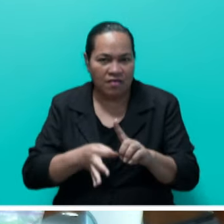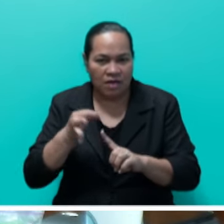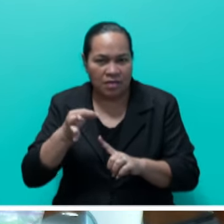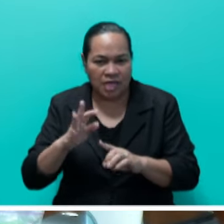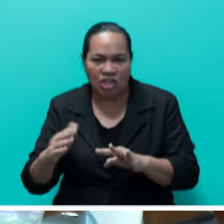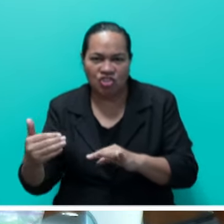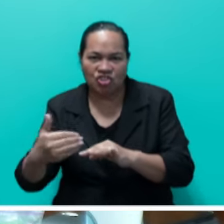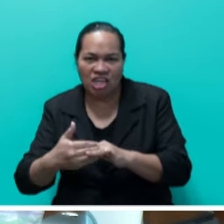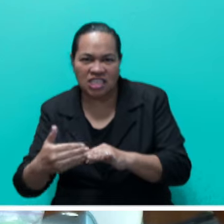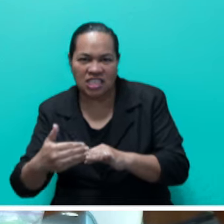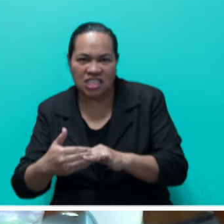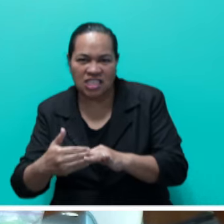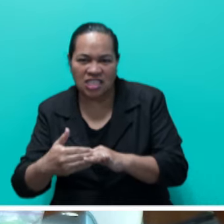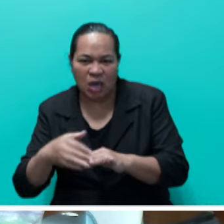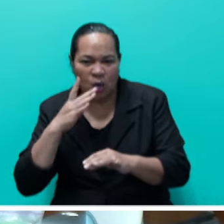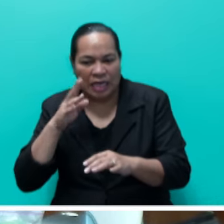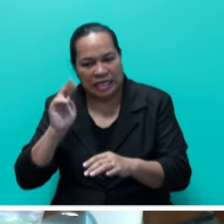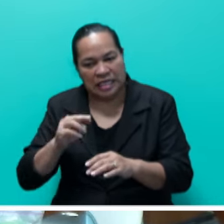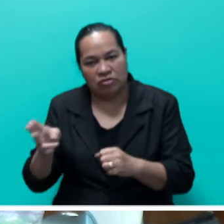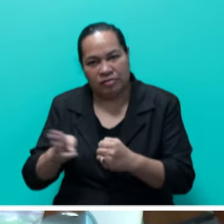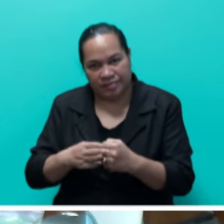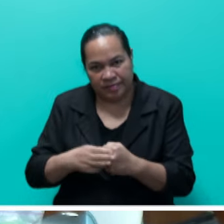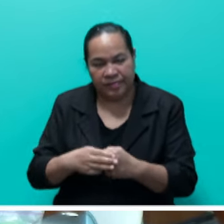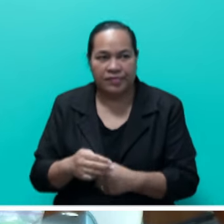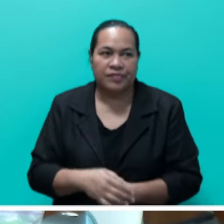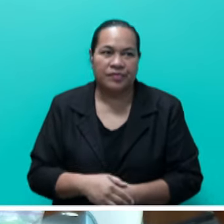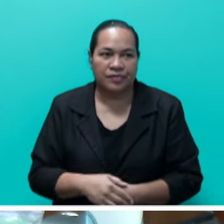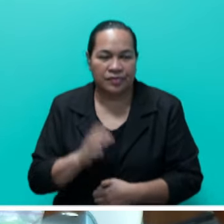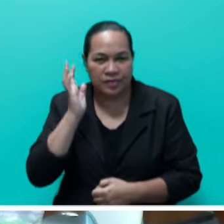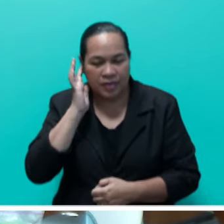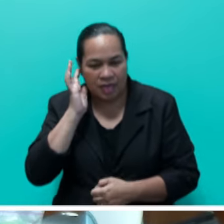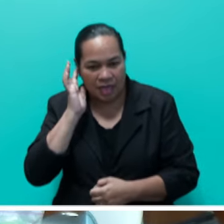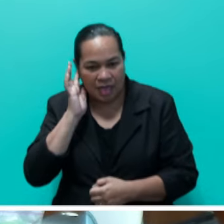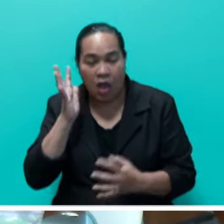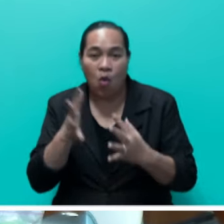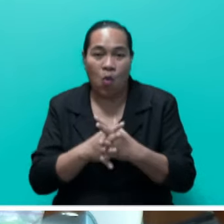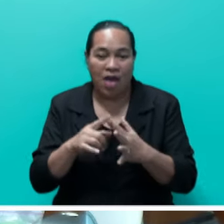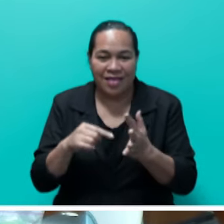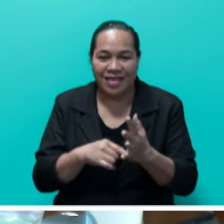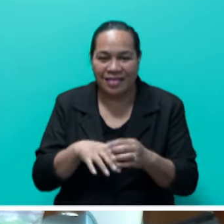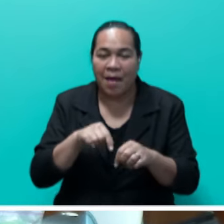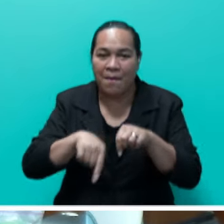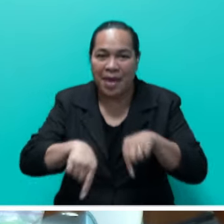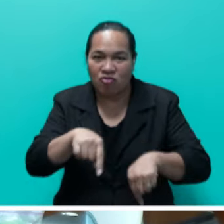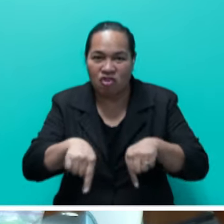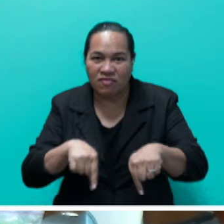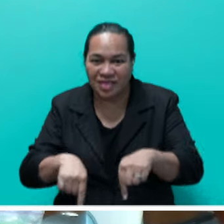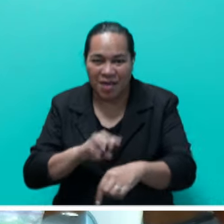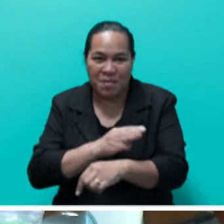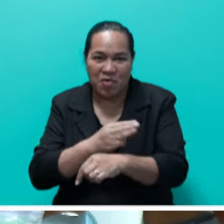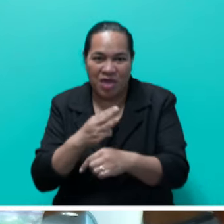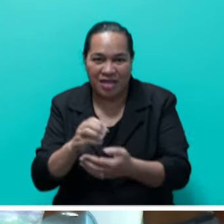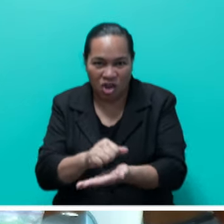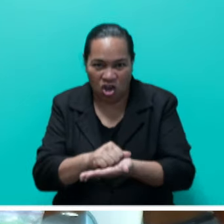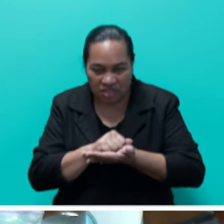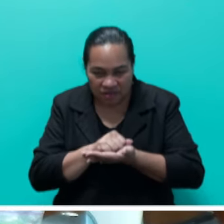jetties when it becomes necessary to construct one, wet leases in our mangroves and marine conservations,